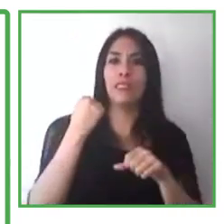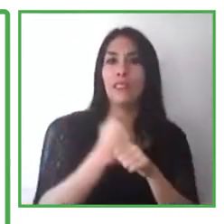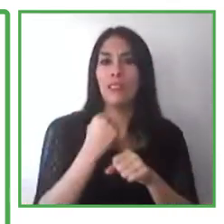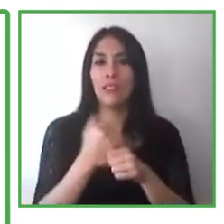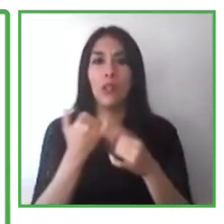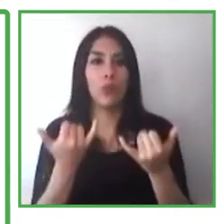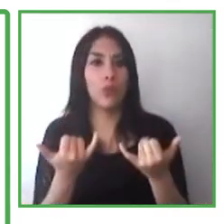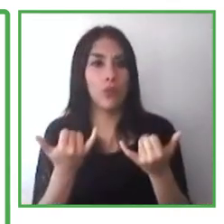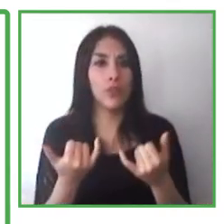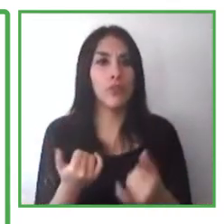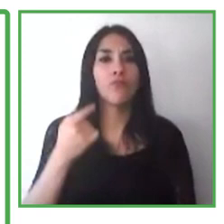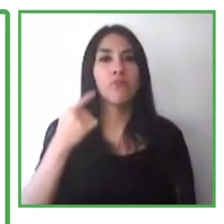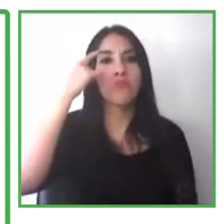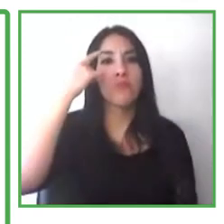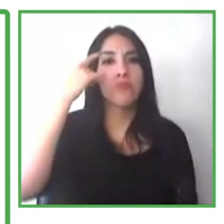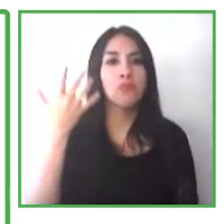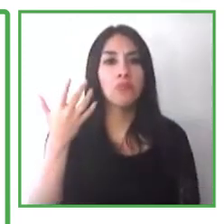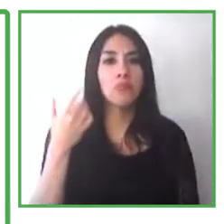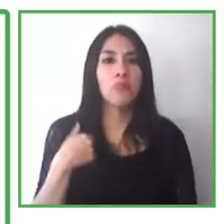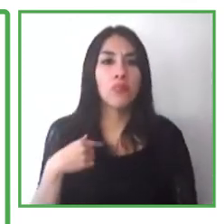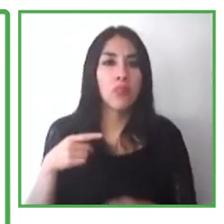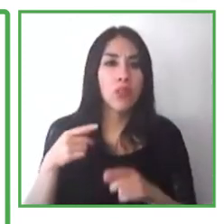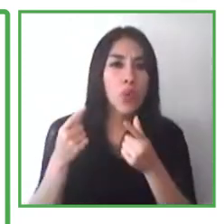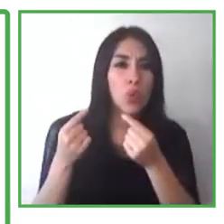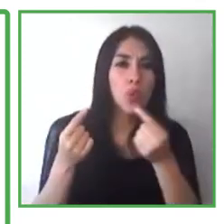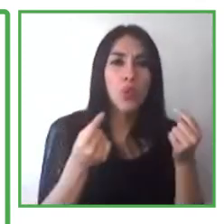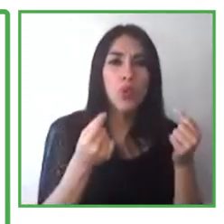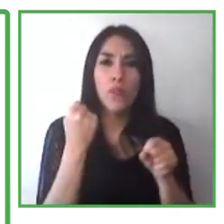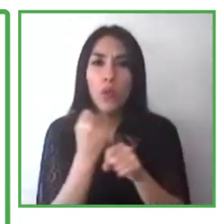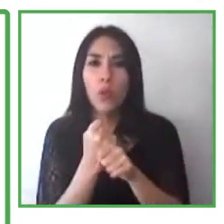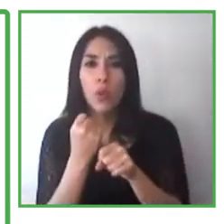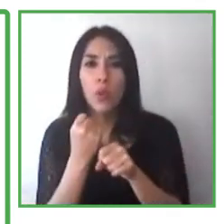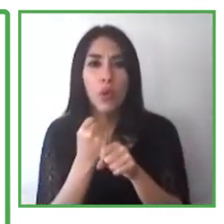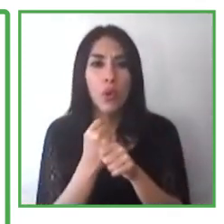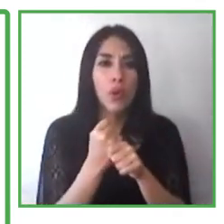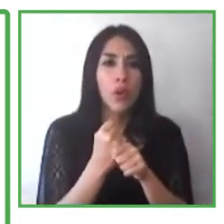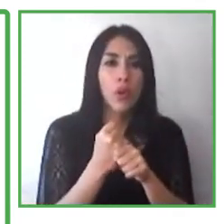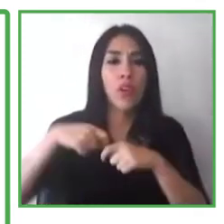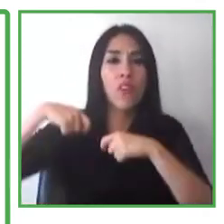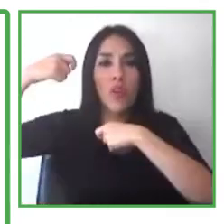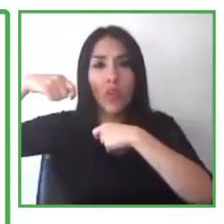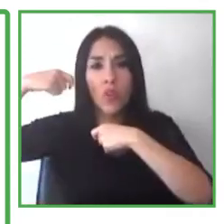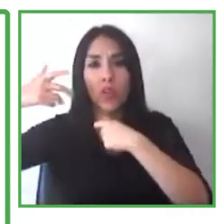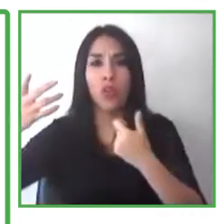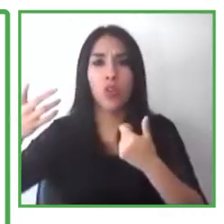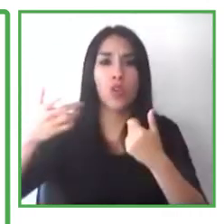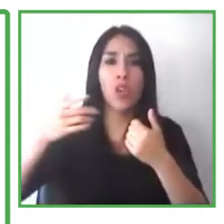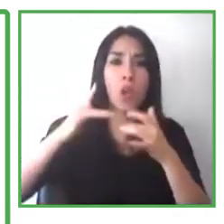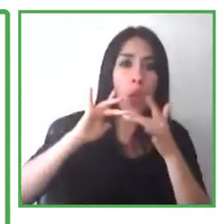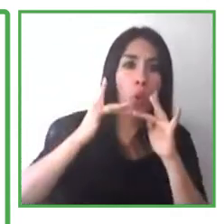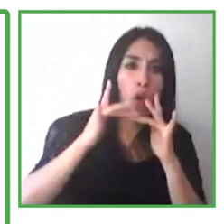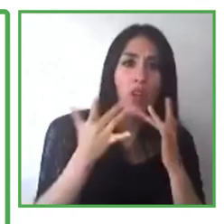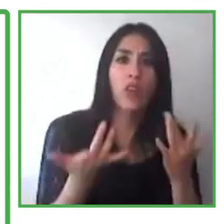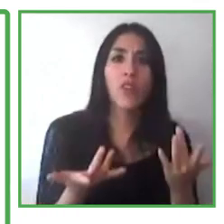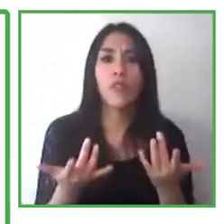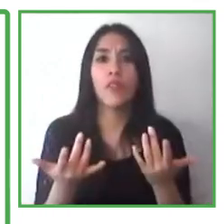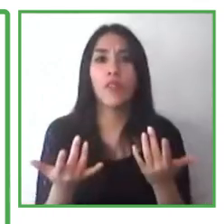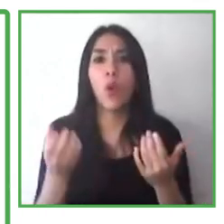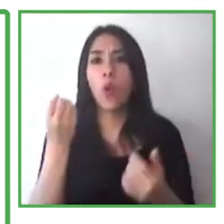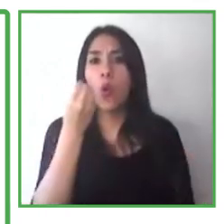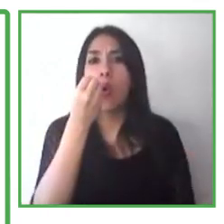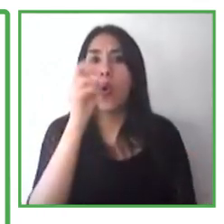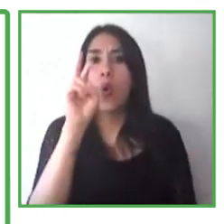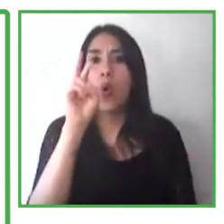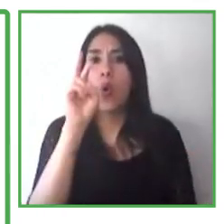and videos online when you run this kind of training for making our management people